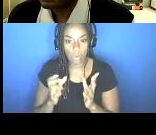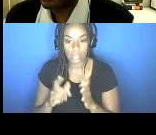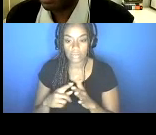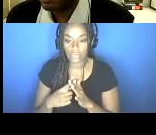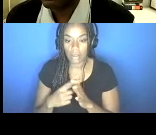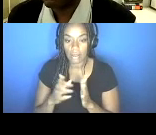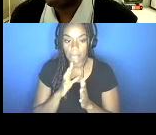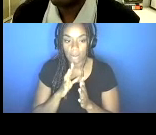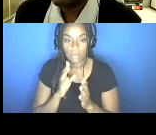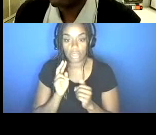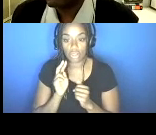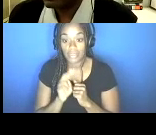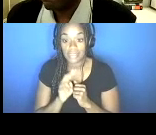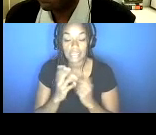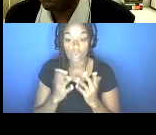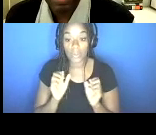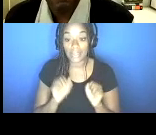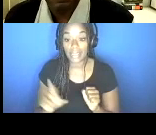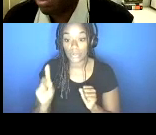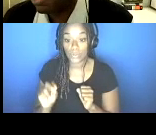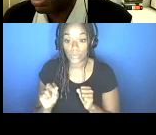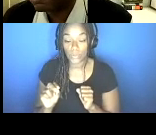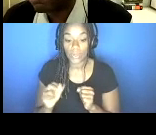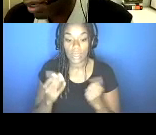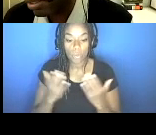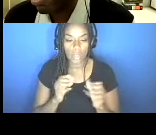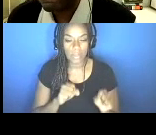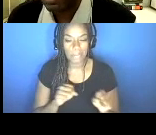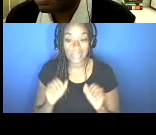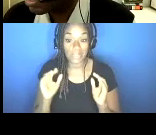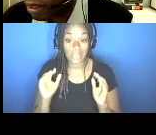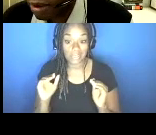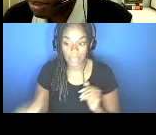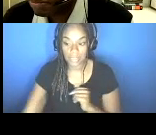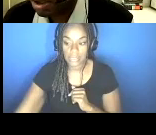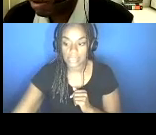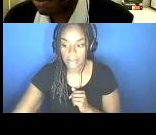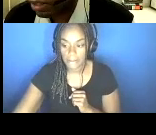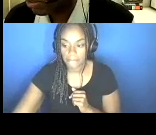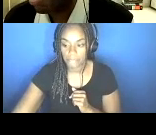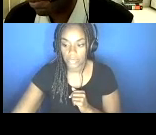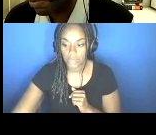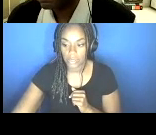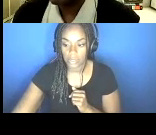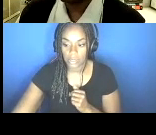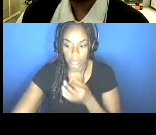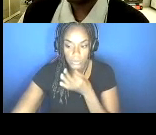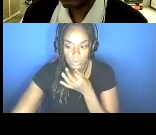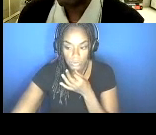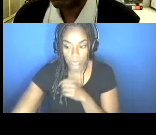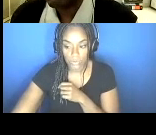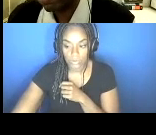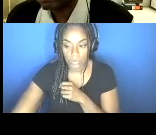about, look at this as, you know, what can we do, and what can we possibly expect, you know, in the coming weeks, months, as we